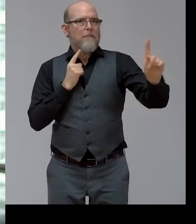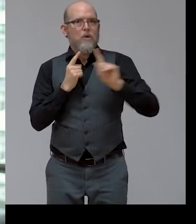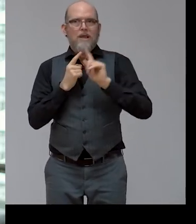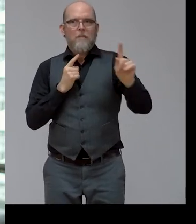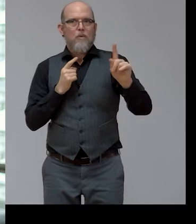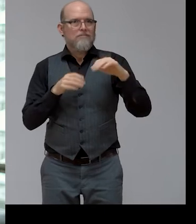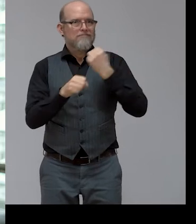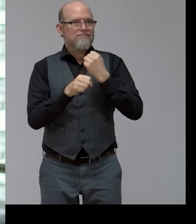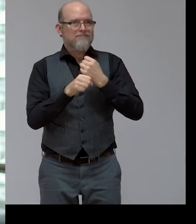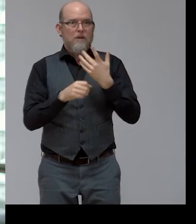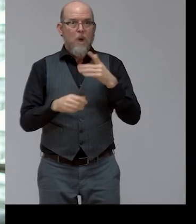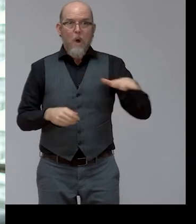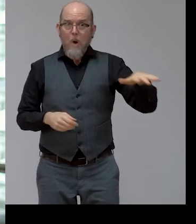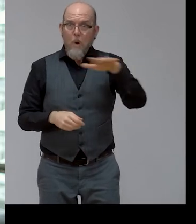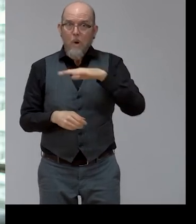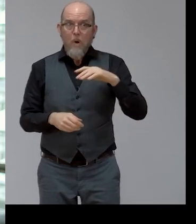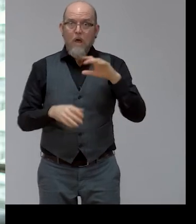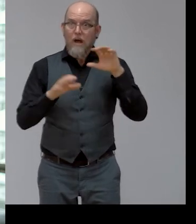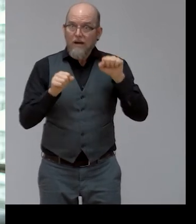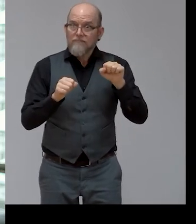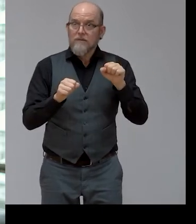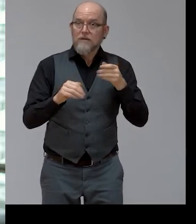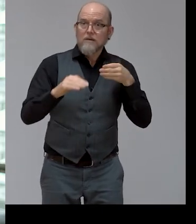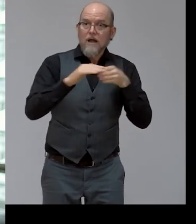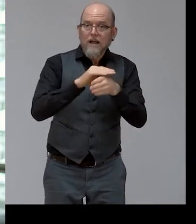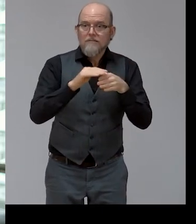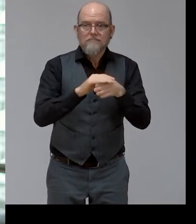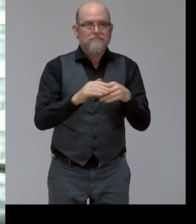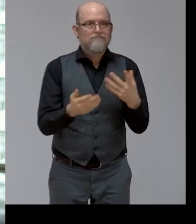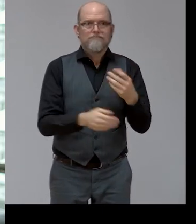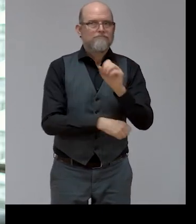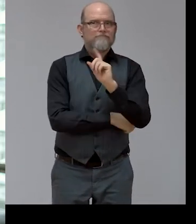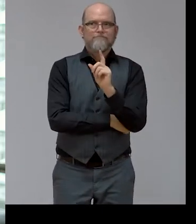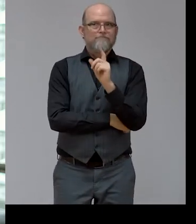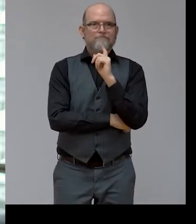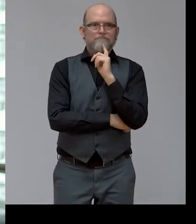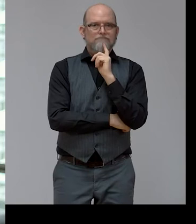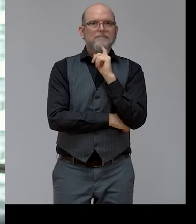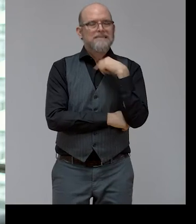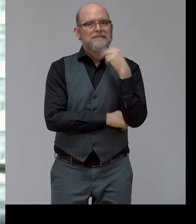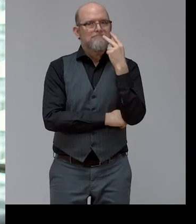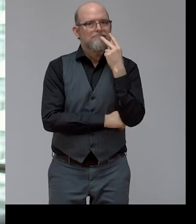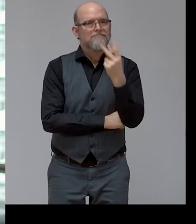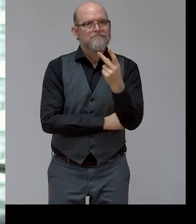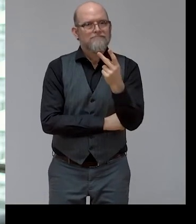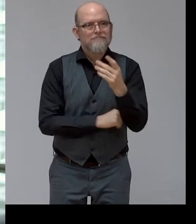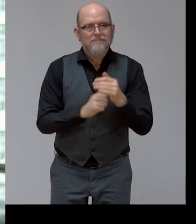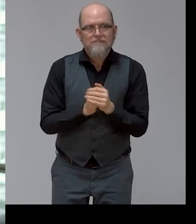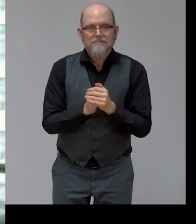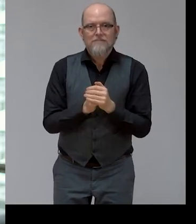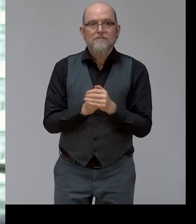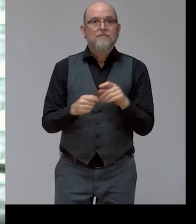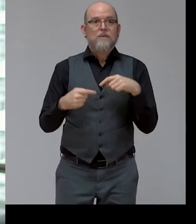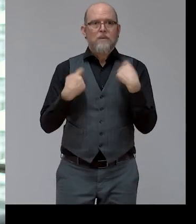accessible to all. I hope that with the help of the vaccines, we get the